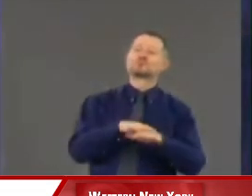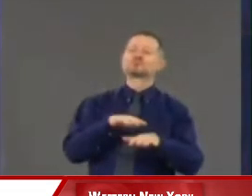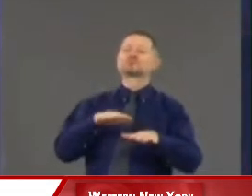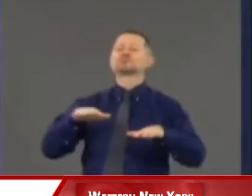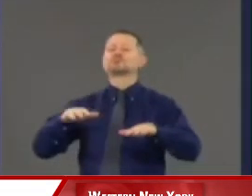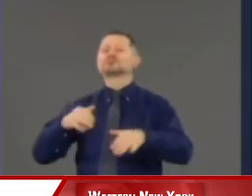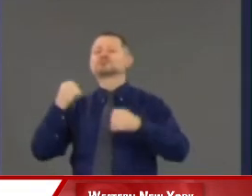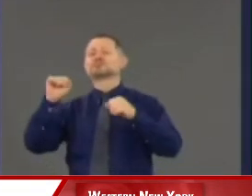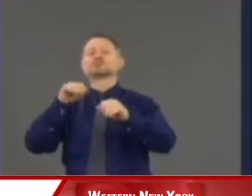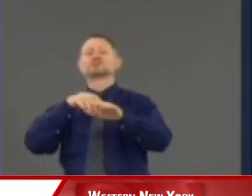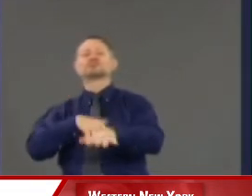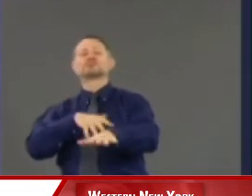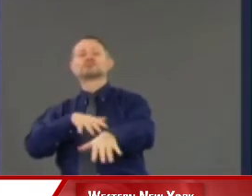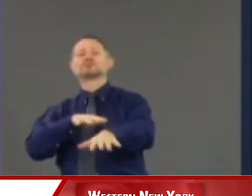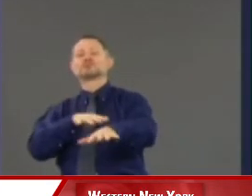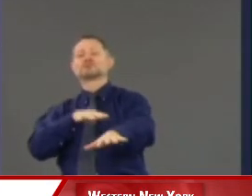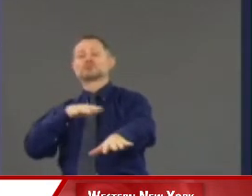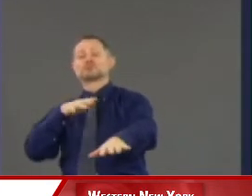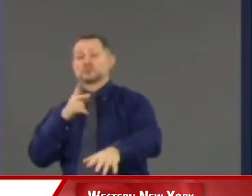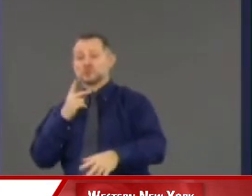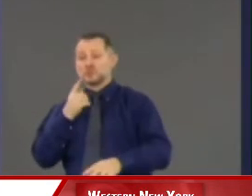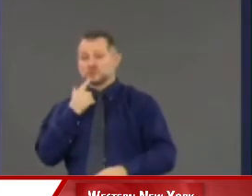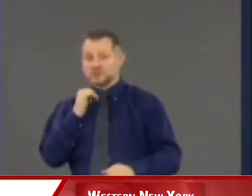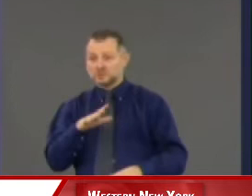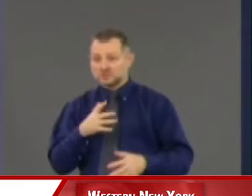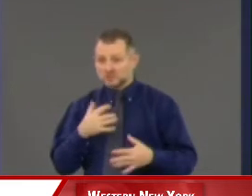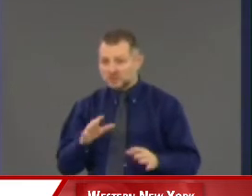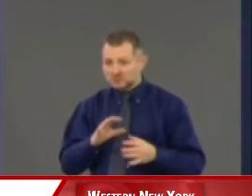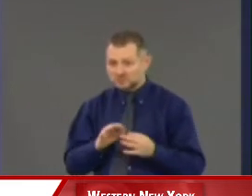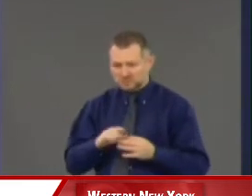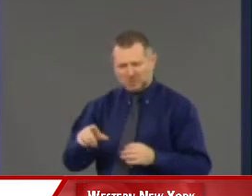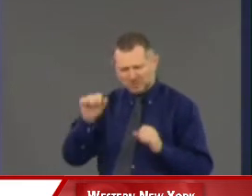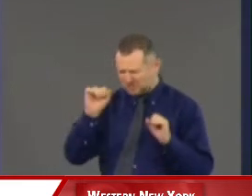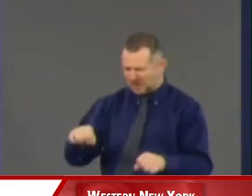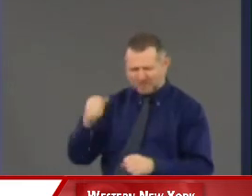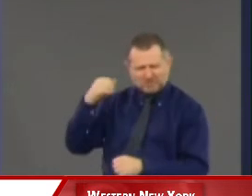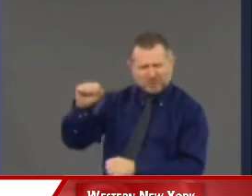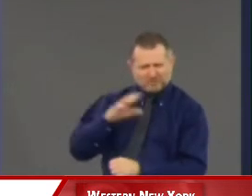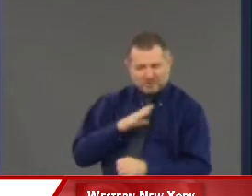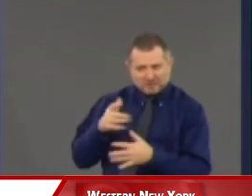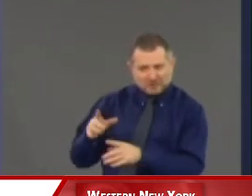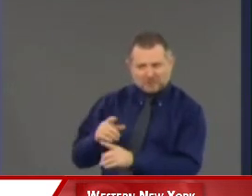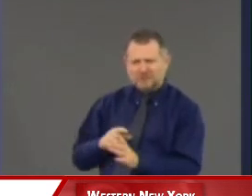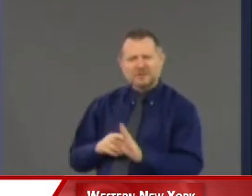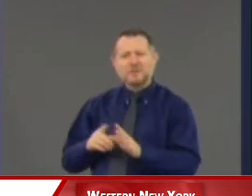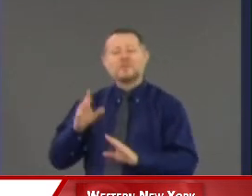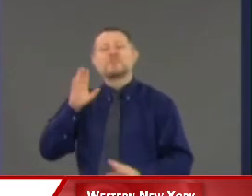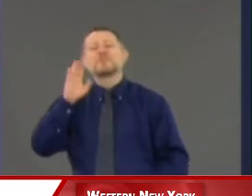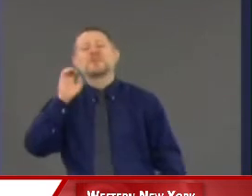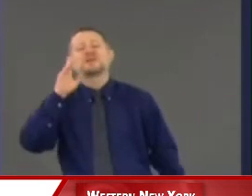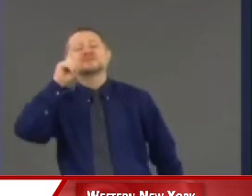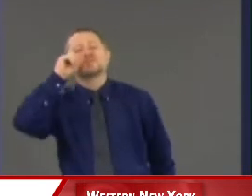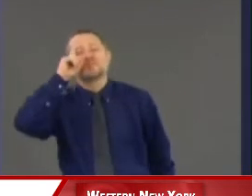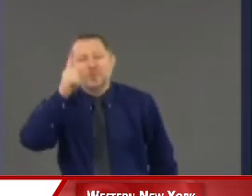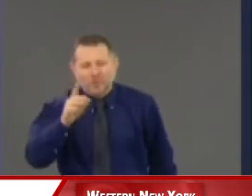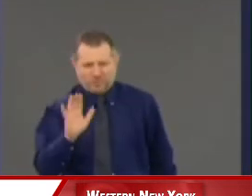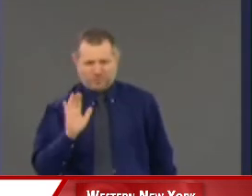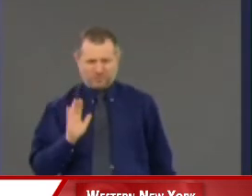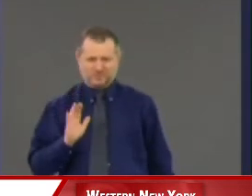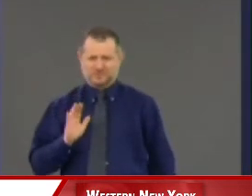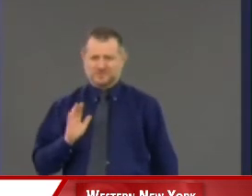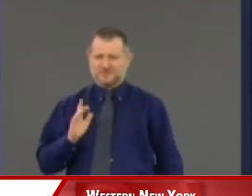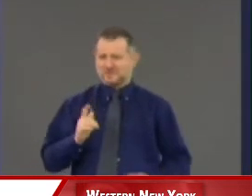No, I think you can protest, but do it smartly and intelligently. And many places have.